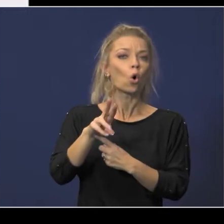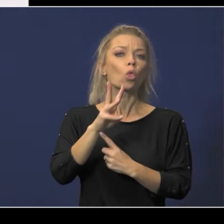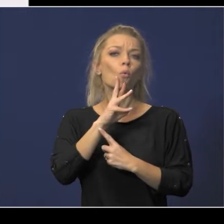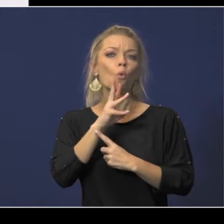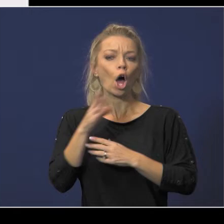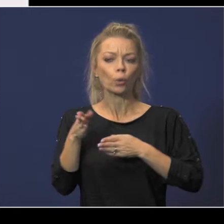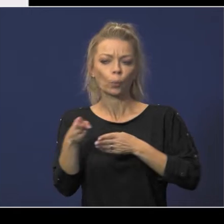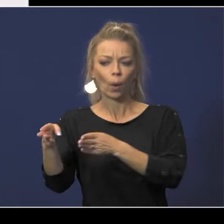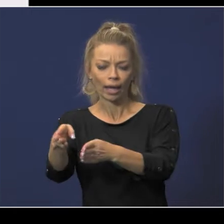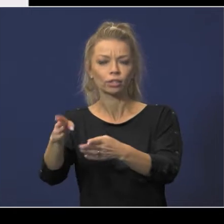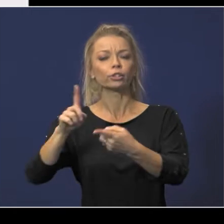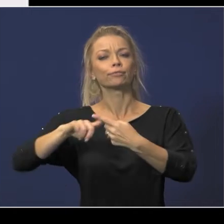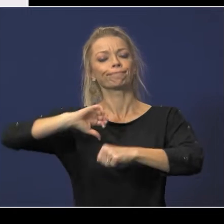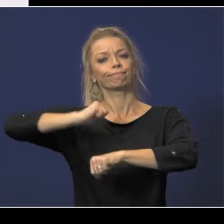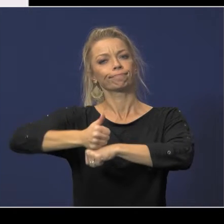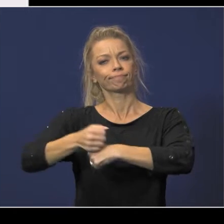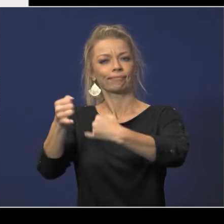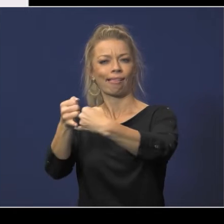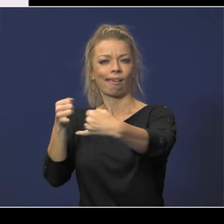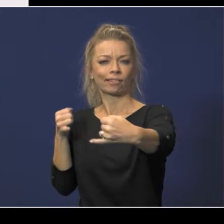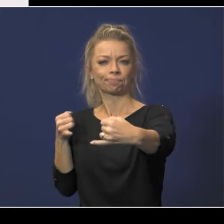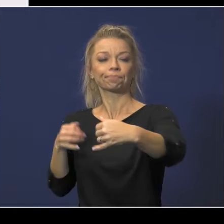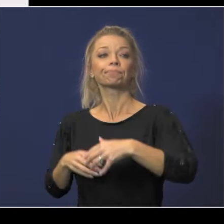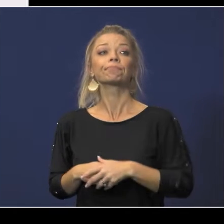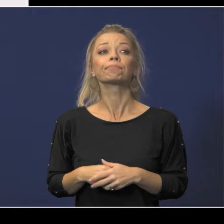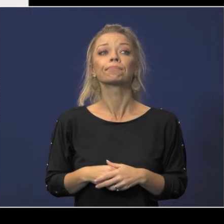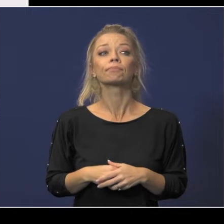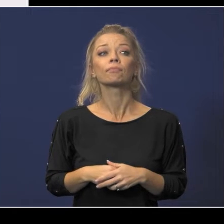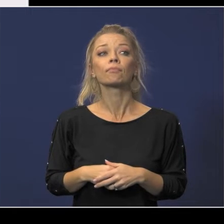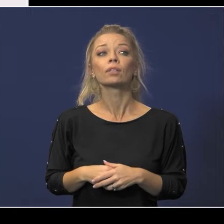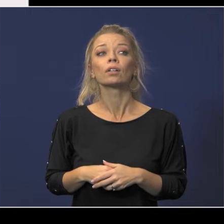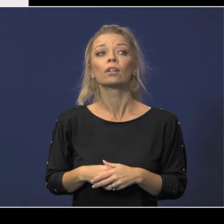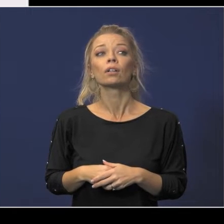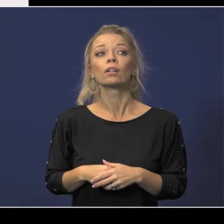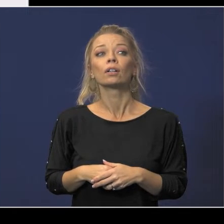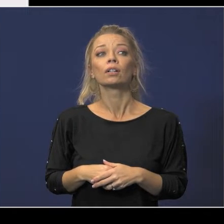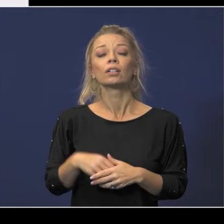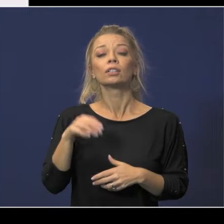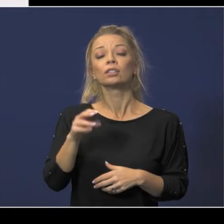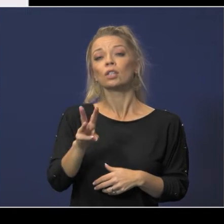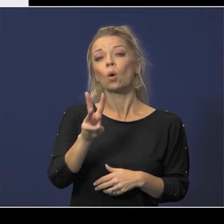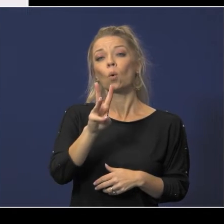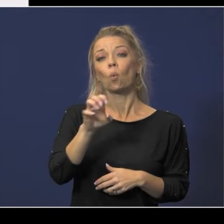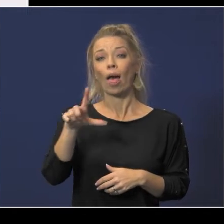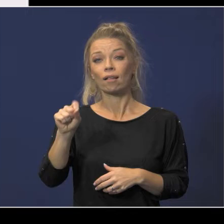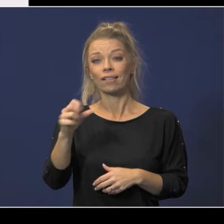to form to these boundary lines the red line right between wells and 57 is a line of waterway